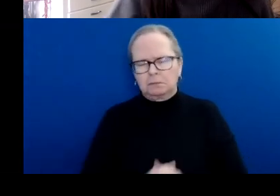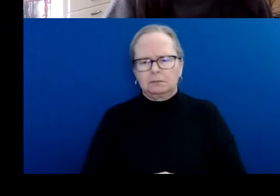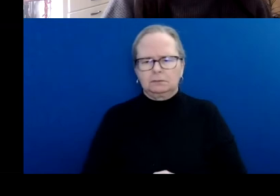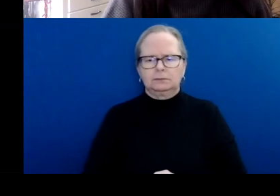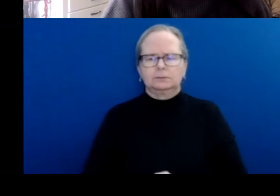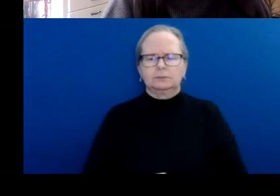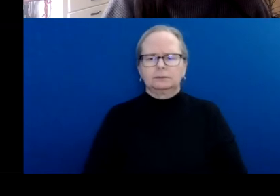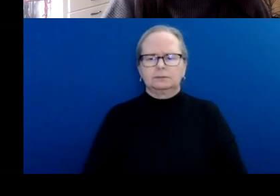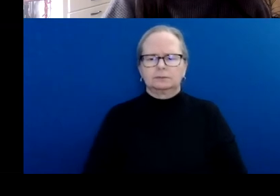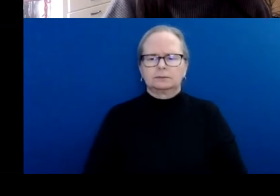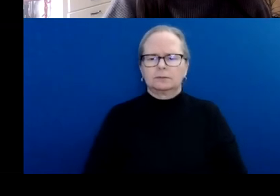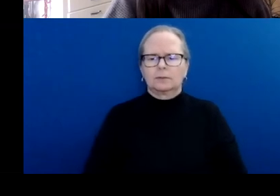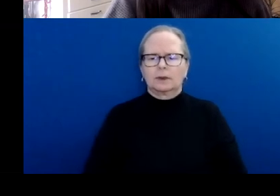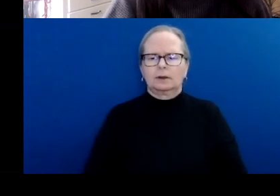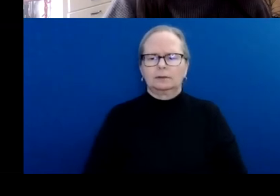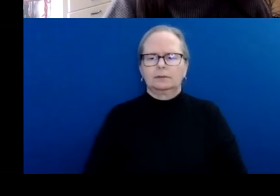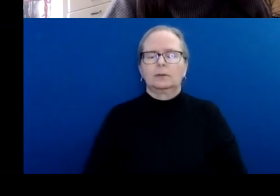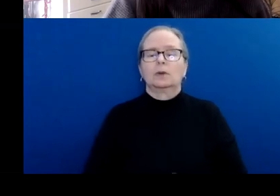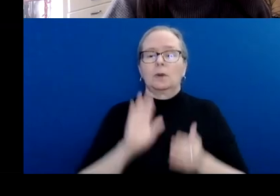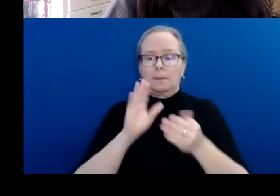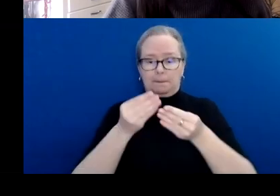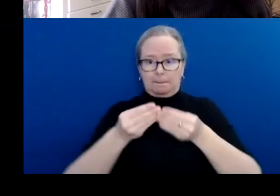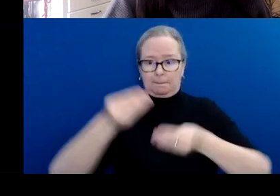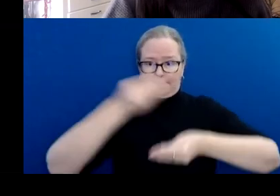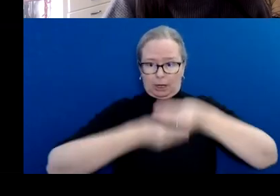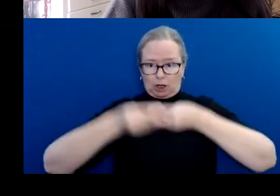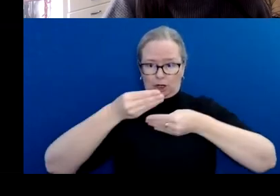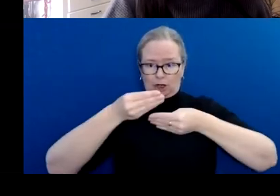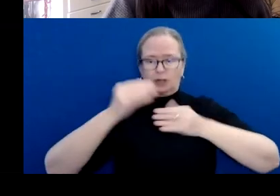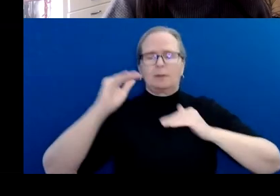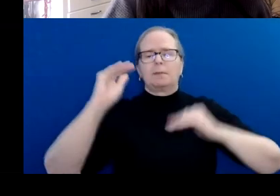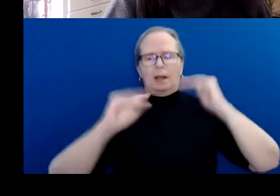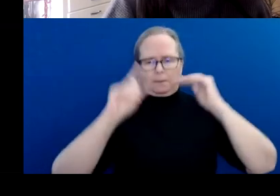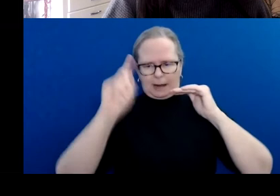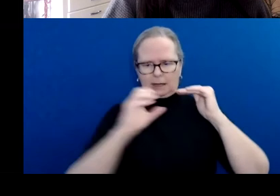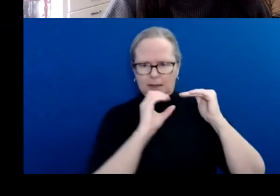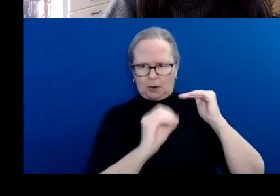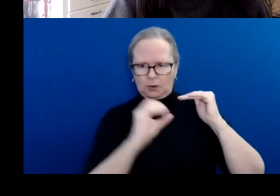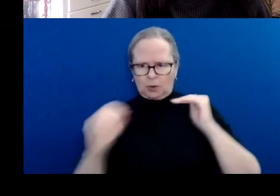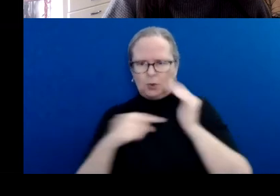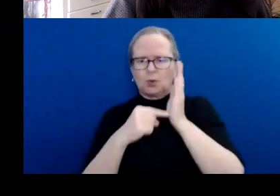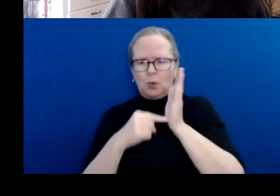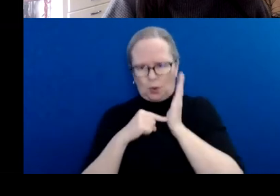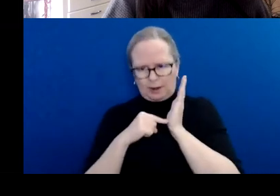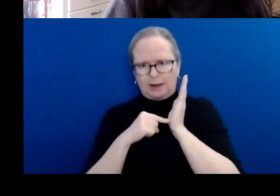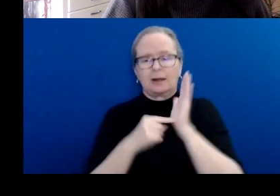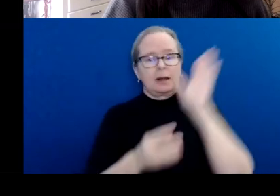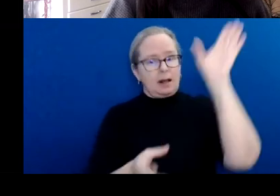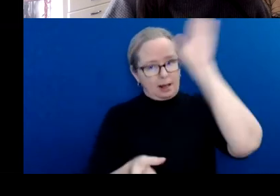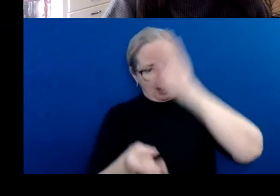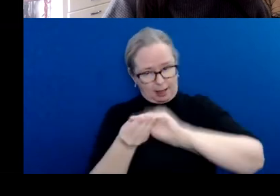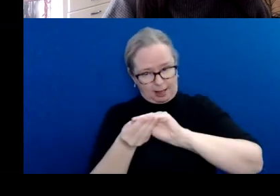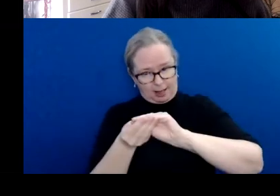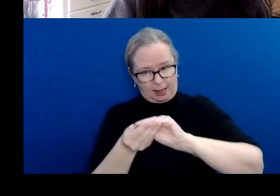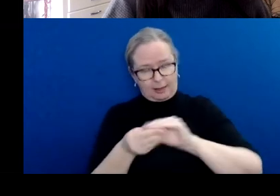Your budget should balance to zero, meaning that your total expenses should equal your total revenues.